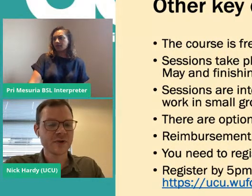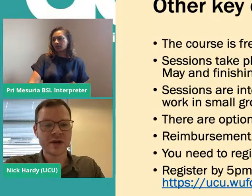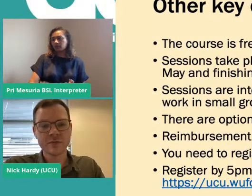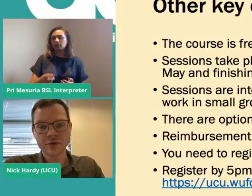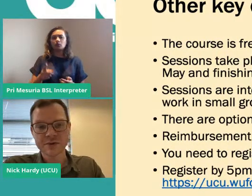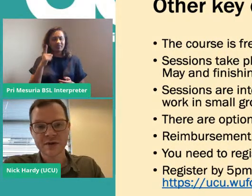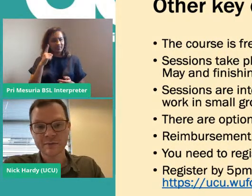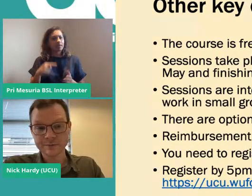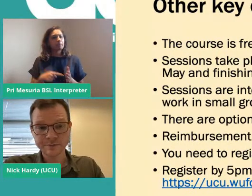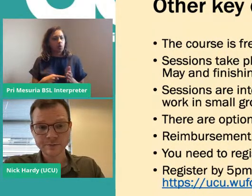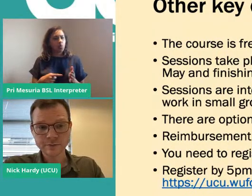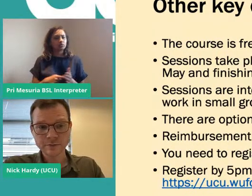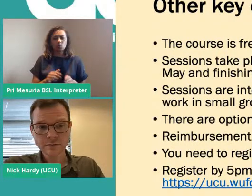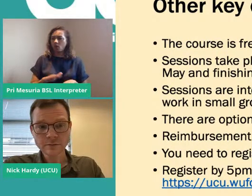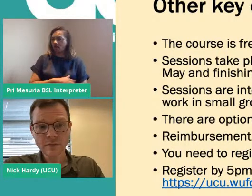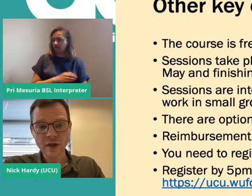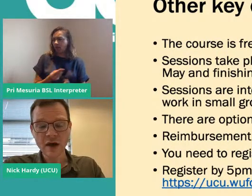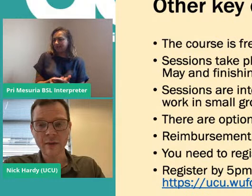because we think that's really important.